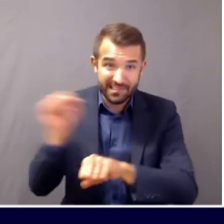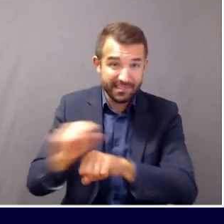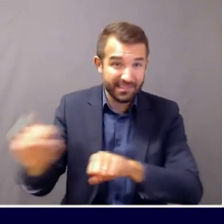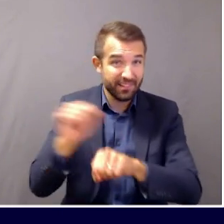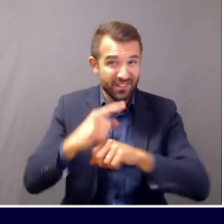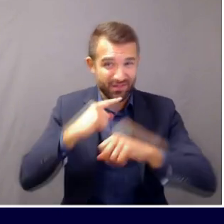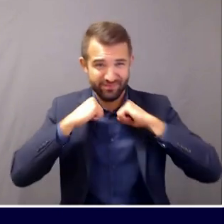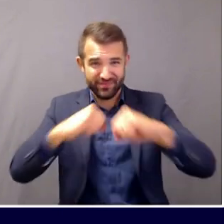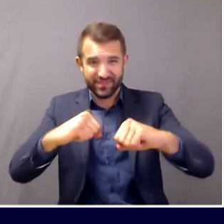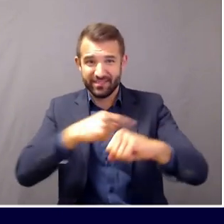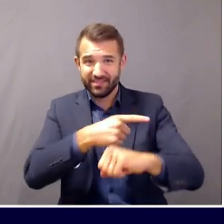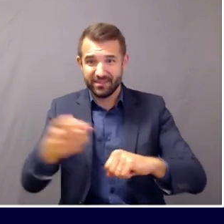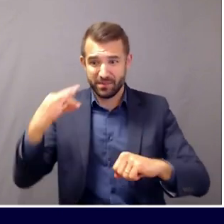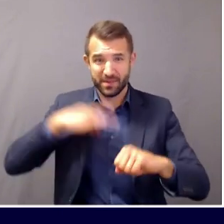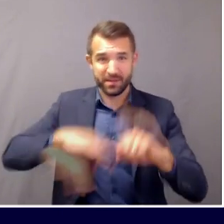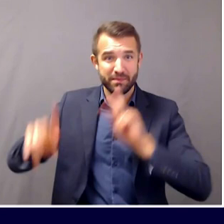the fall.